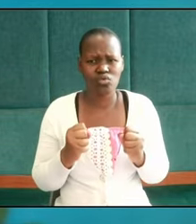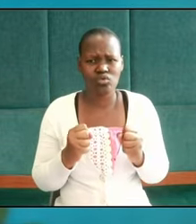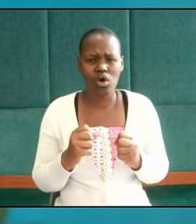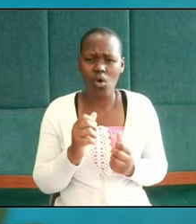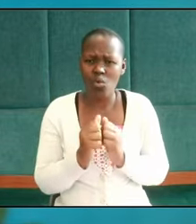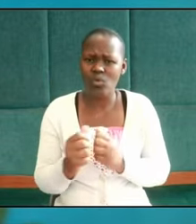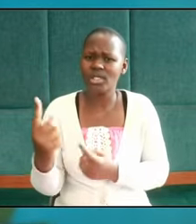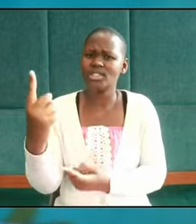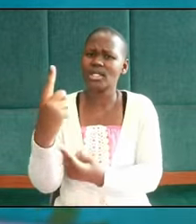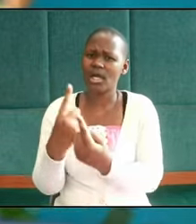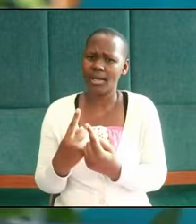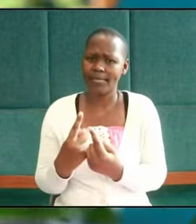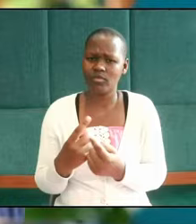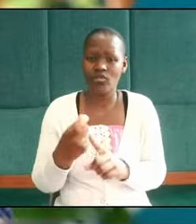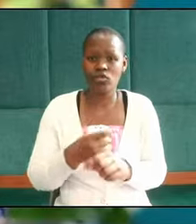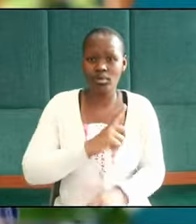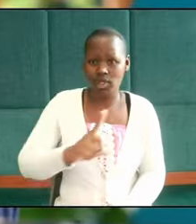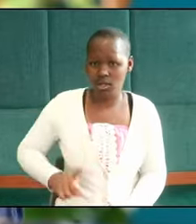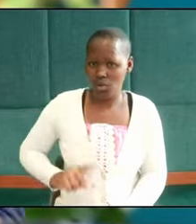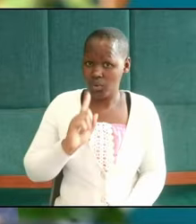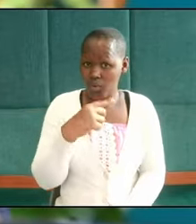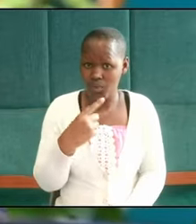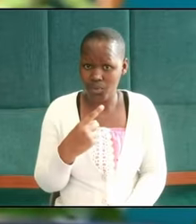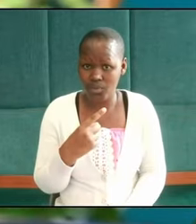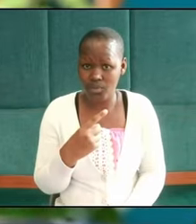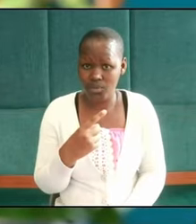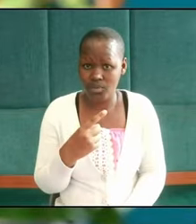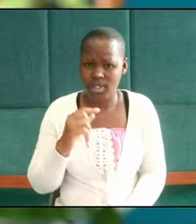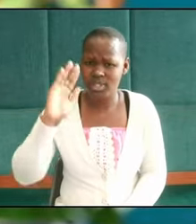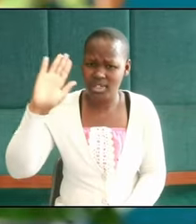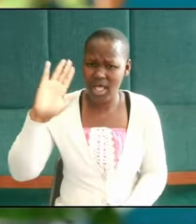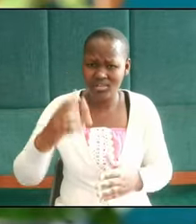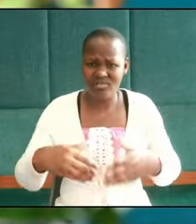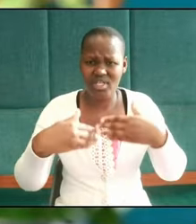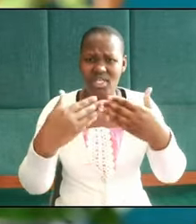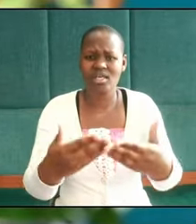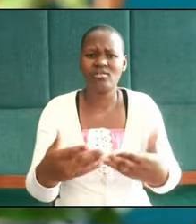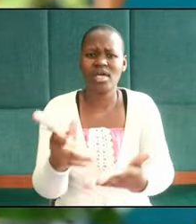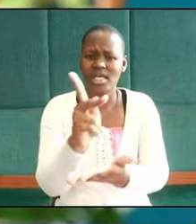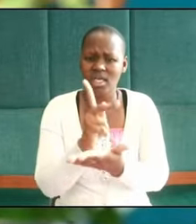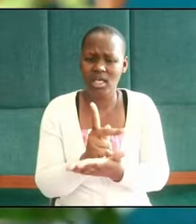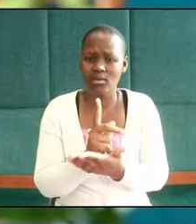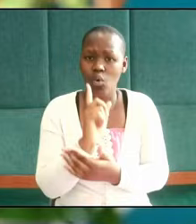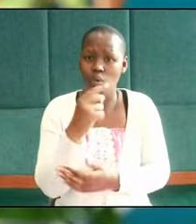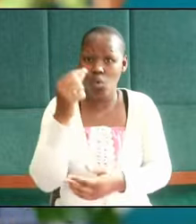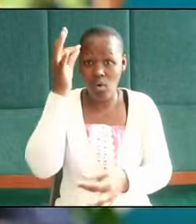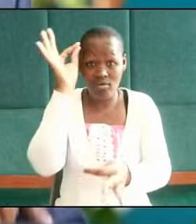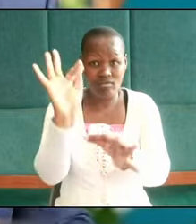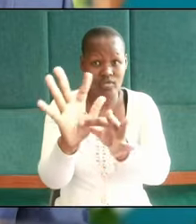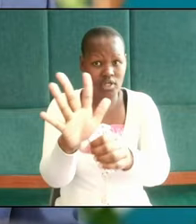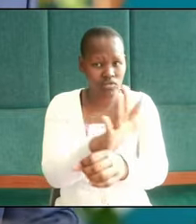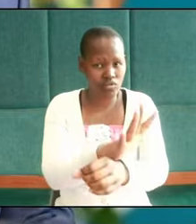come from the Lord who himself give keep those who are faithful in